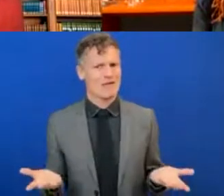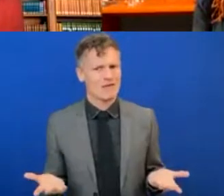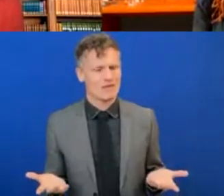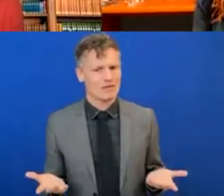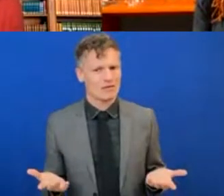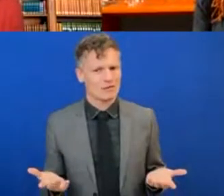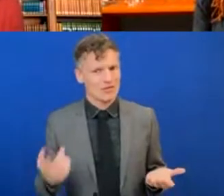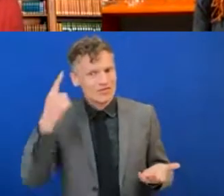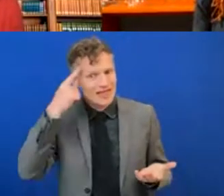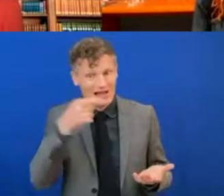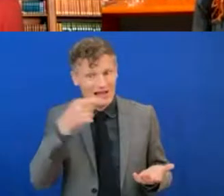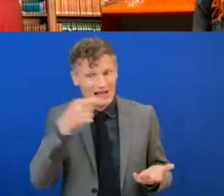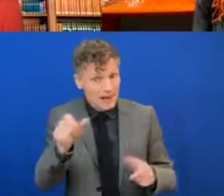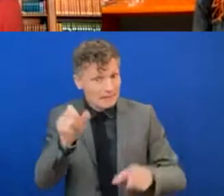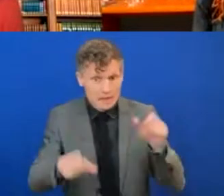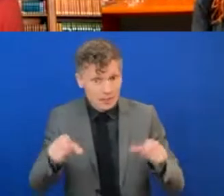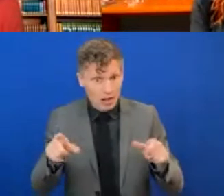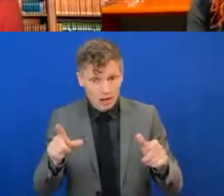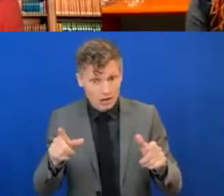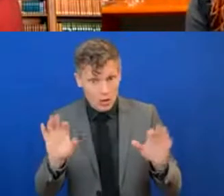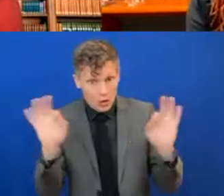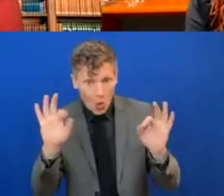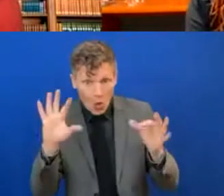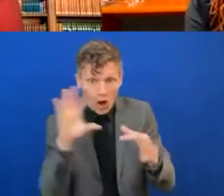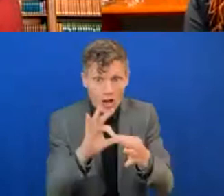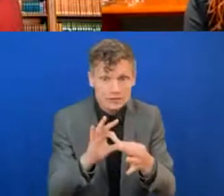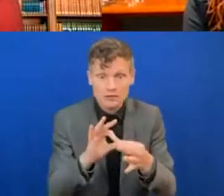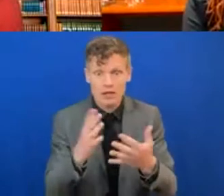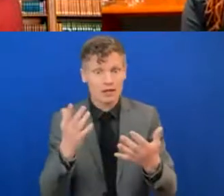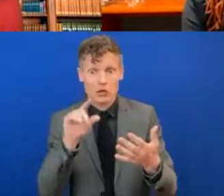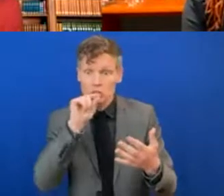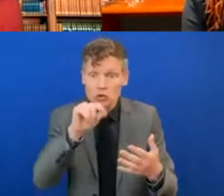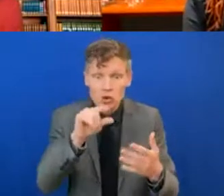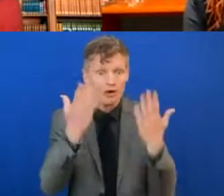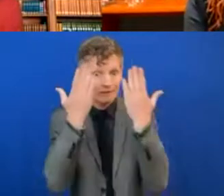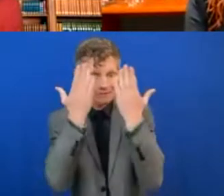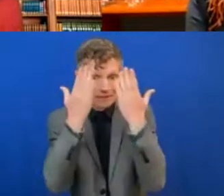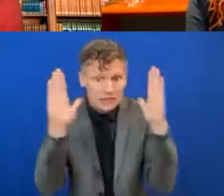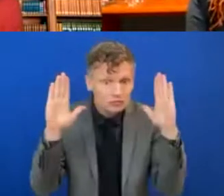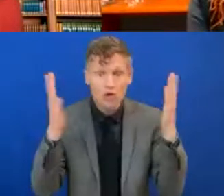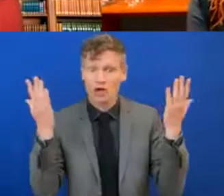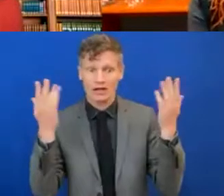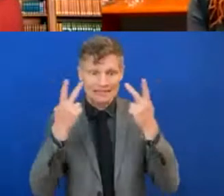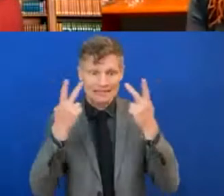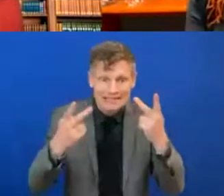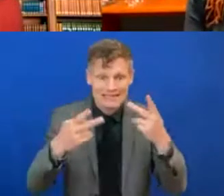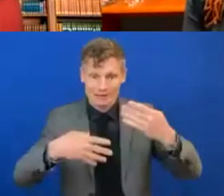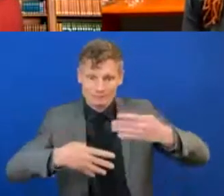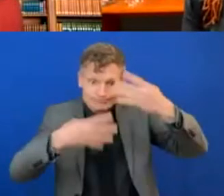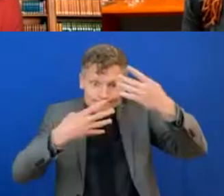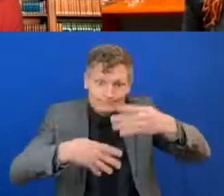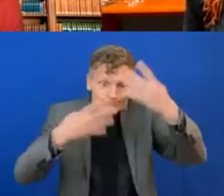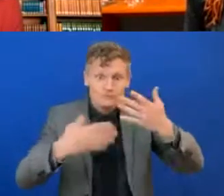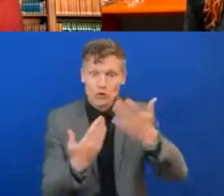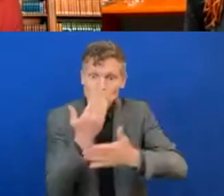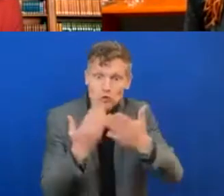are not connected, because those people exist, who have lived through this pandemic without the benefit of connectivity. So, we